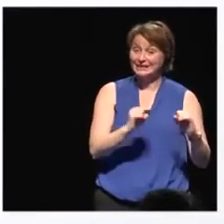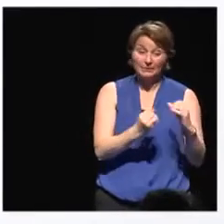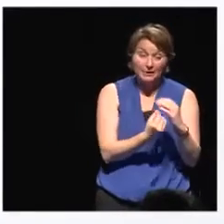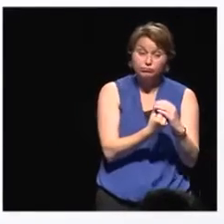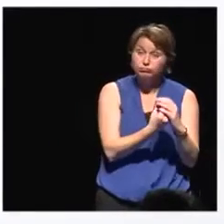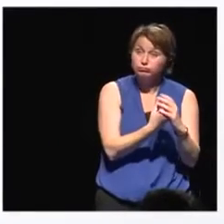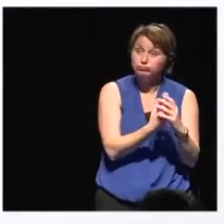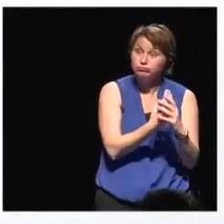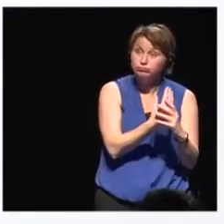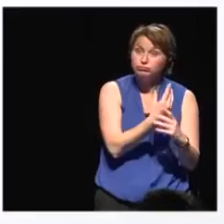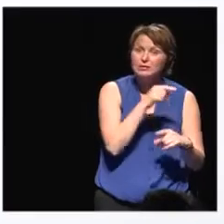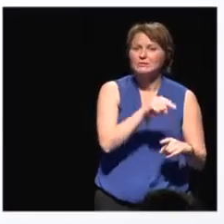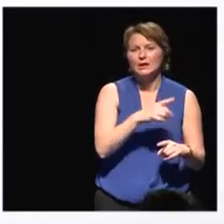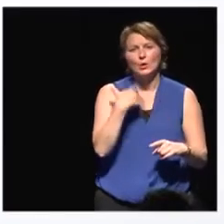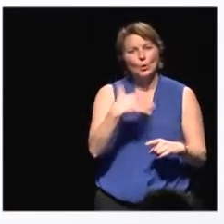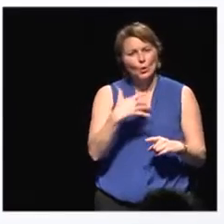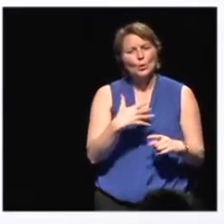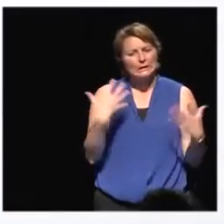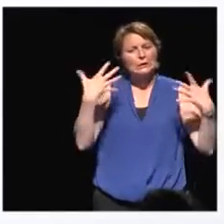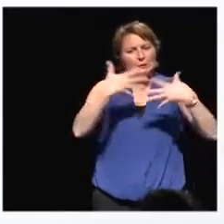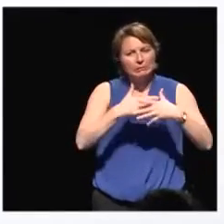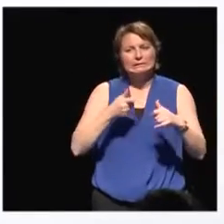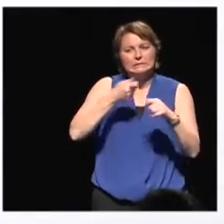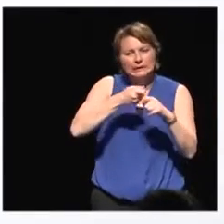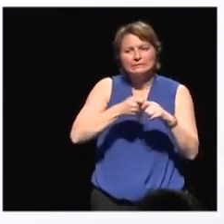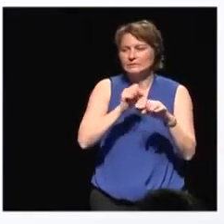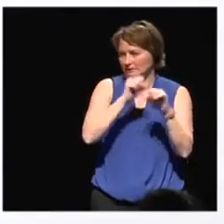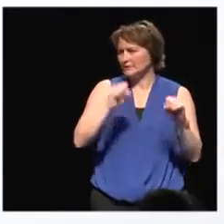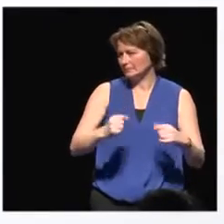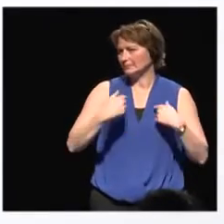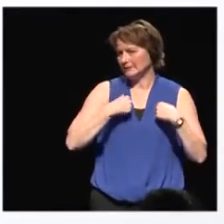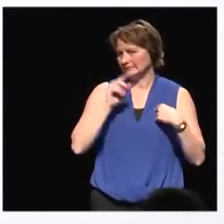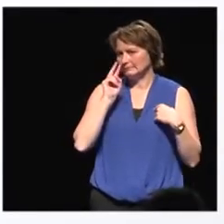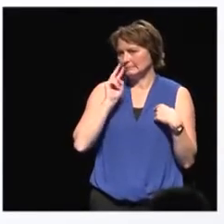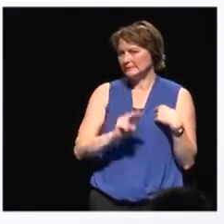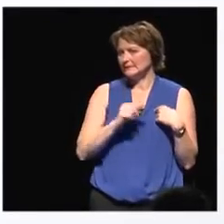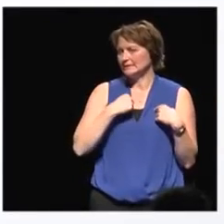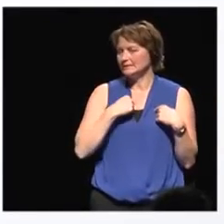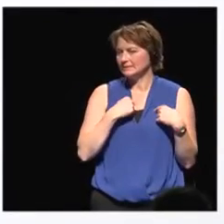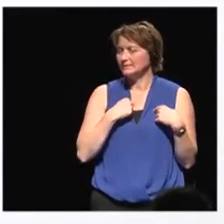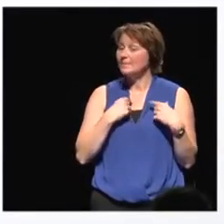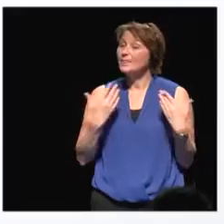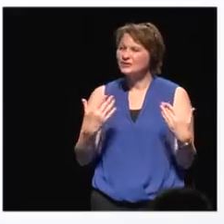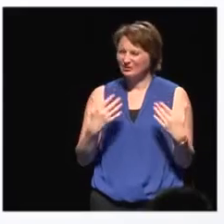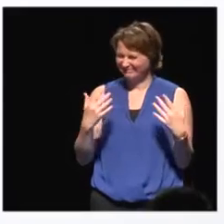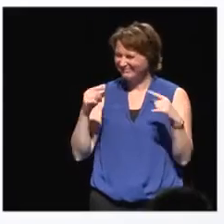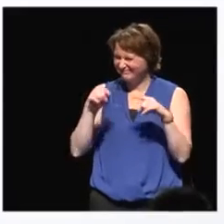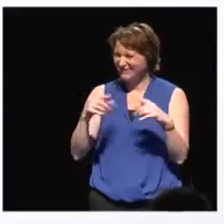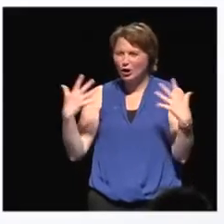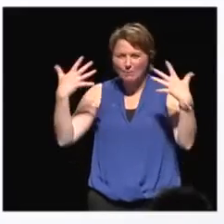I see as a complex adaptive system. And we need to look at those. And that complexity